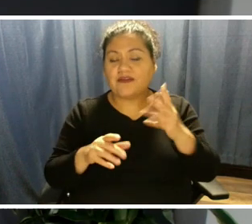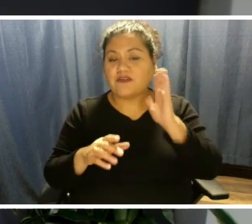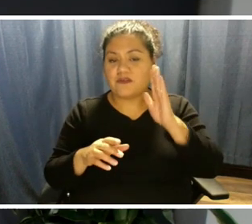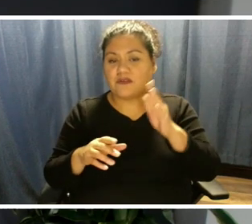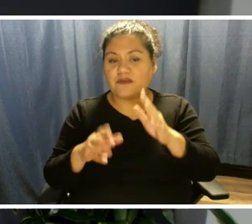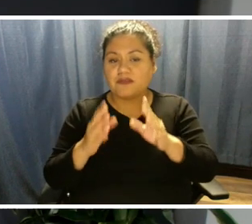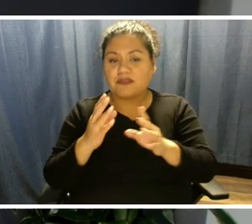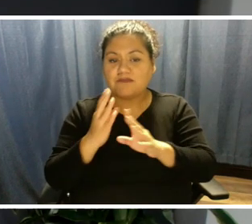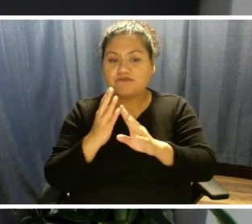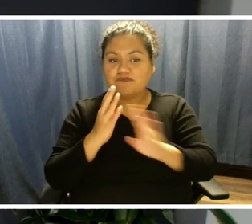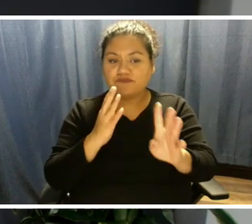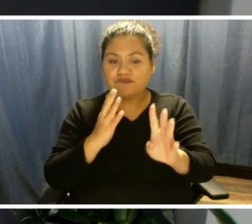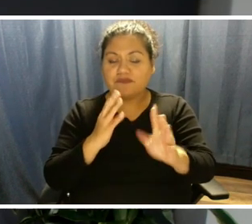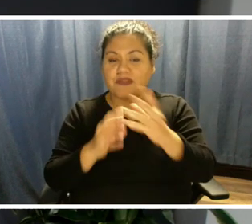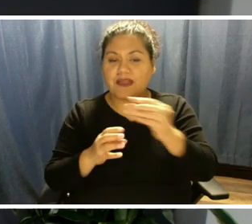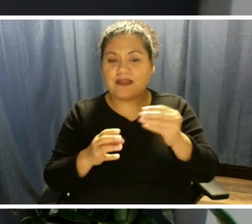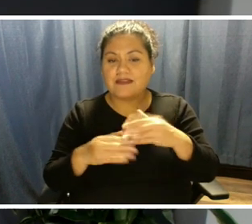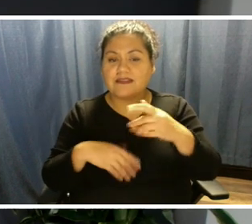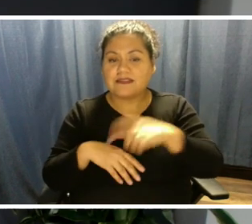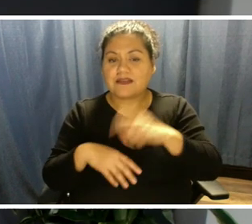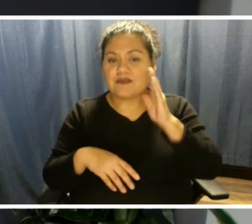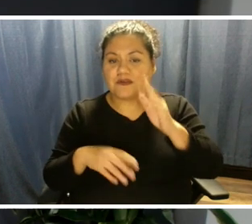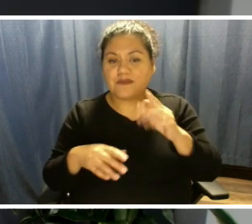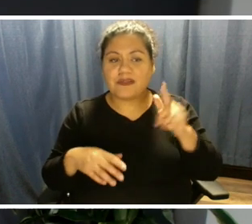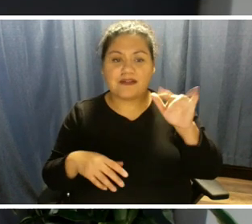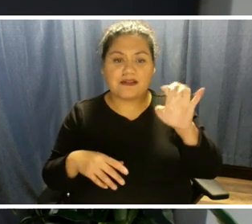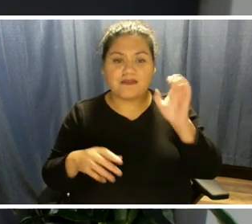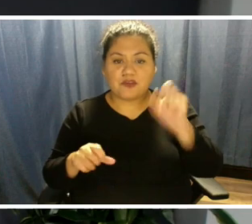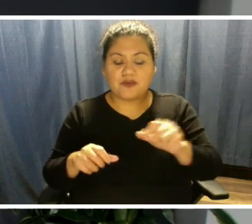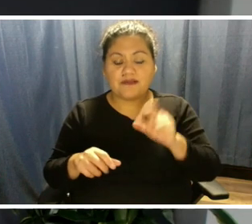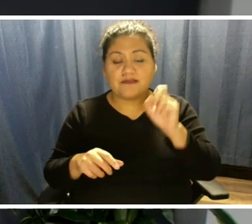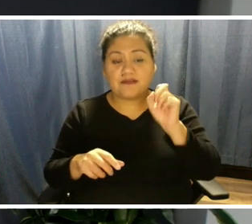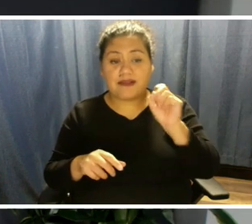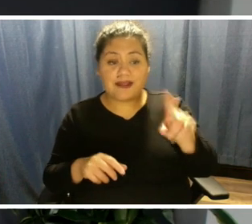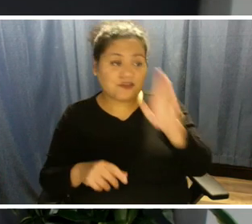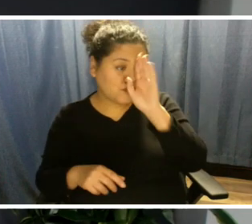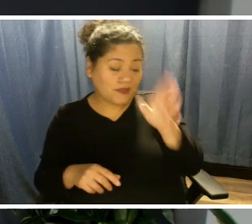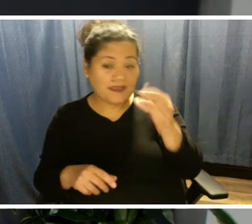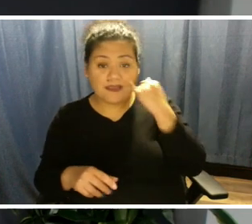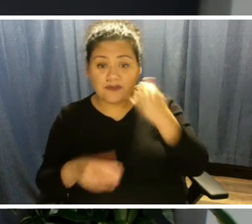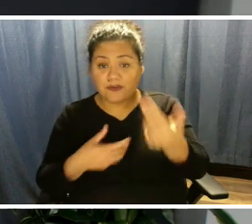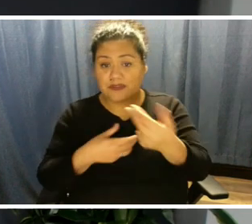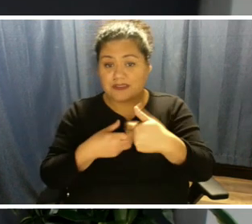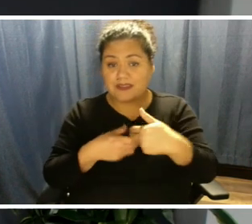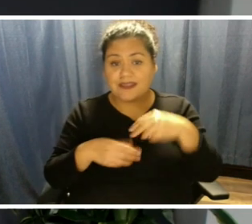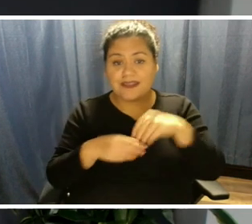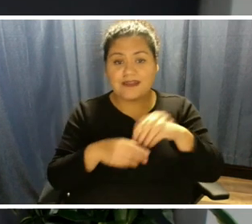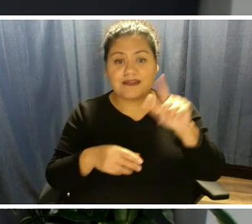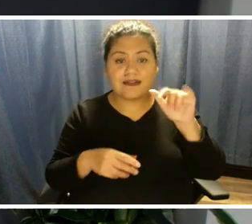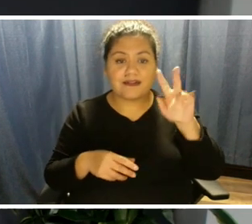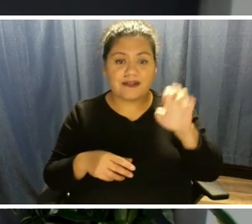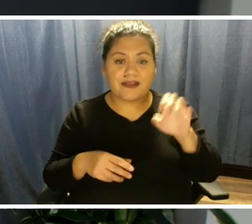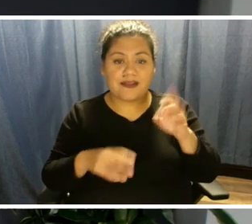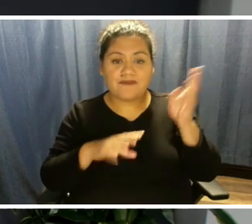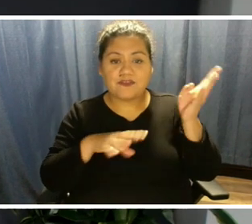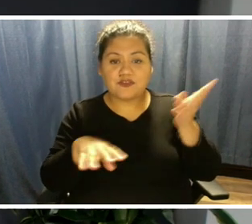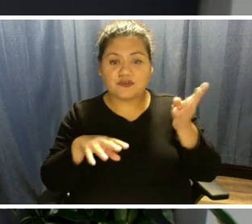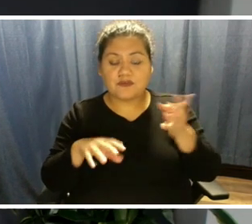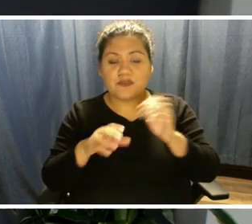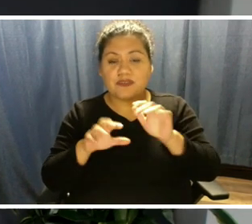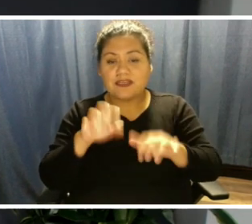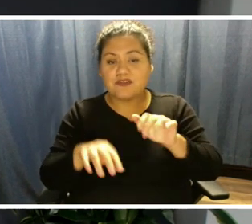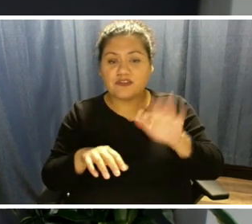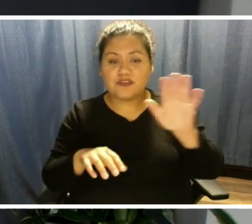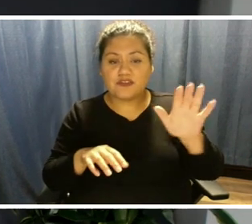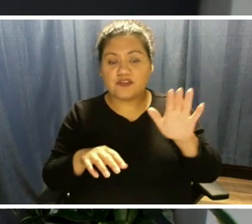you'll be live on the call, and you'll be able to ask your question directly. If you are participating on the live stream, you can enter your name and questions